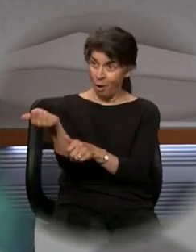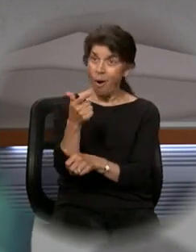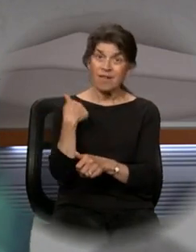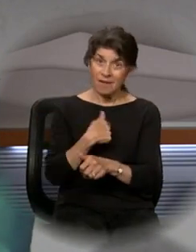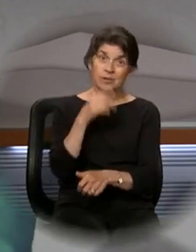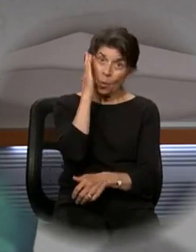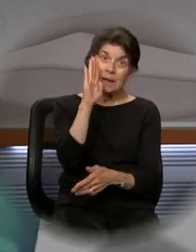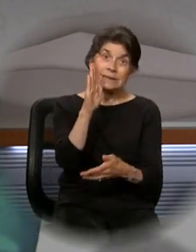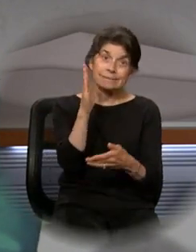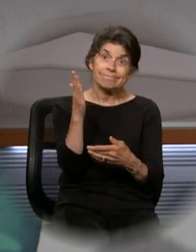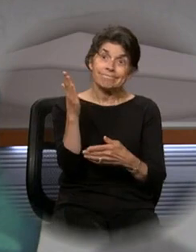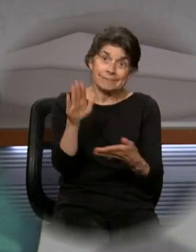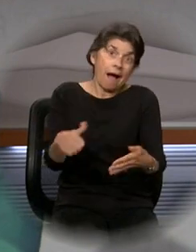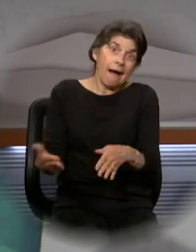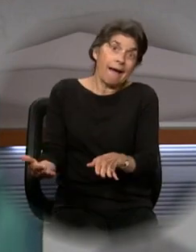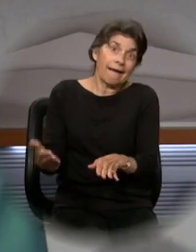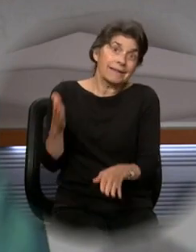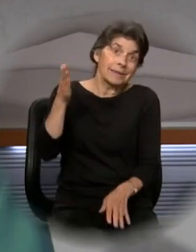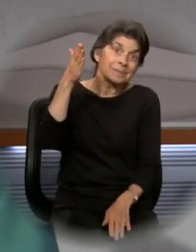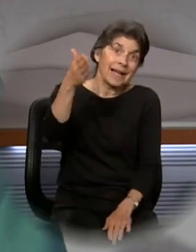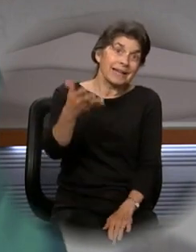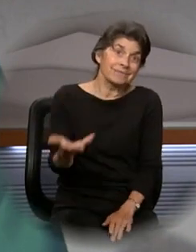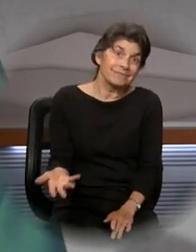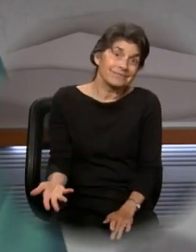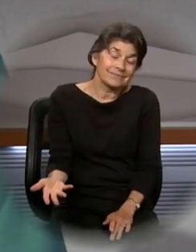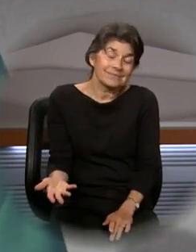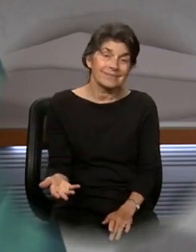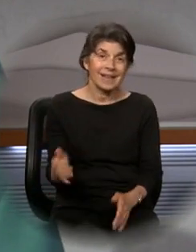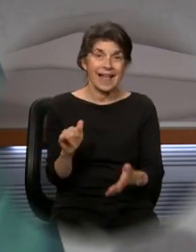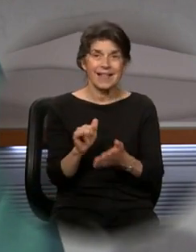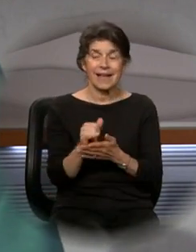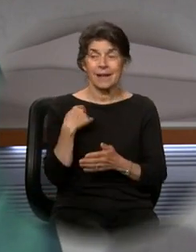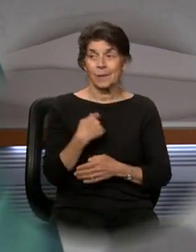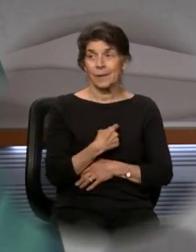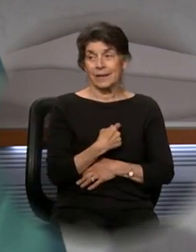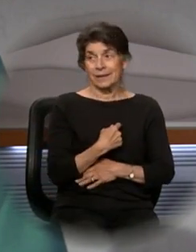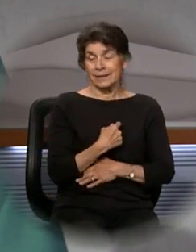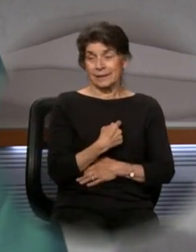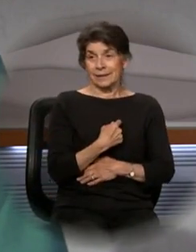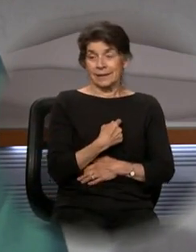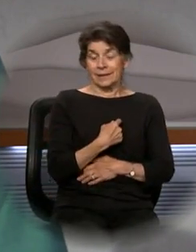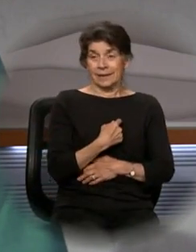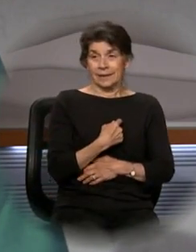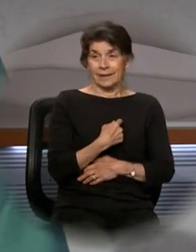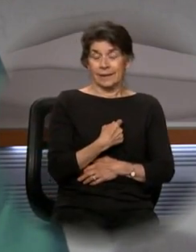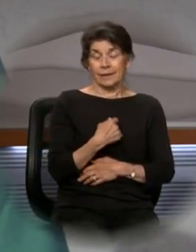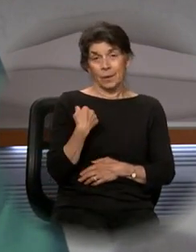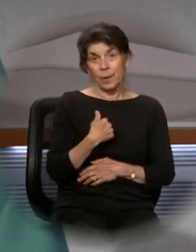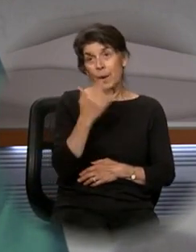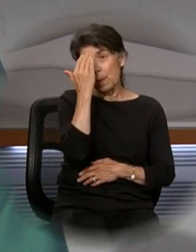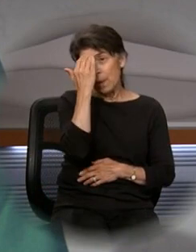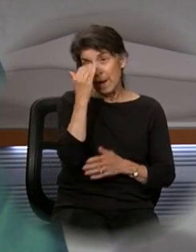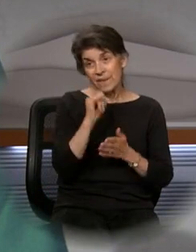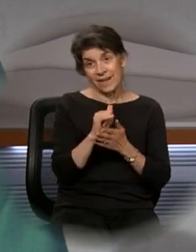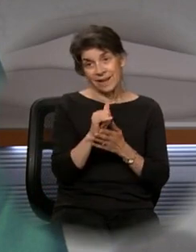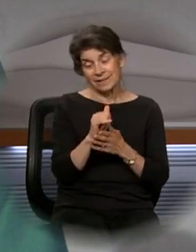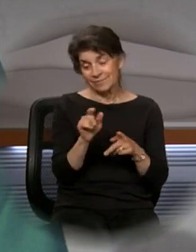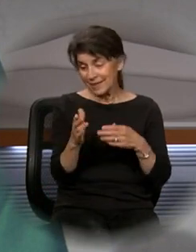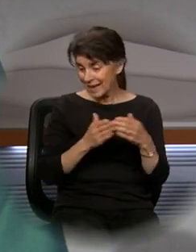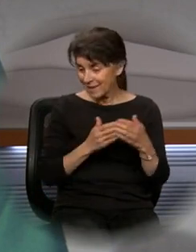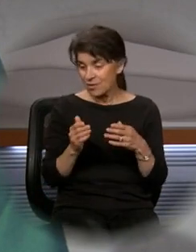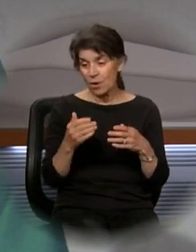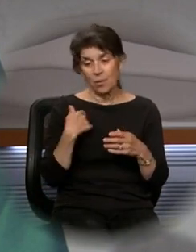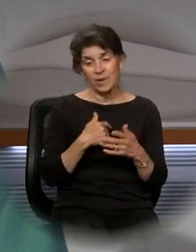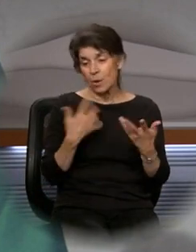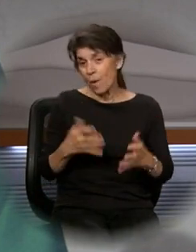someday. And it is in that that we constantly are aware of this, even though sometimes we